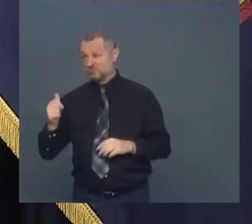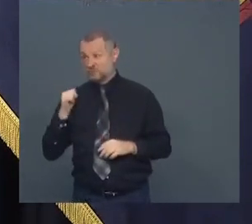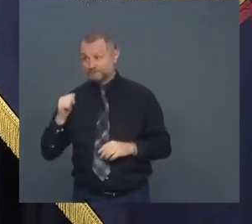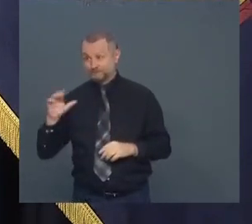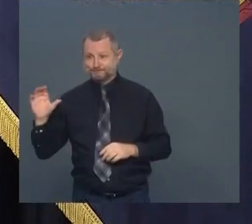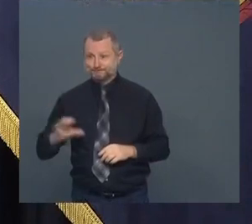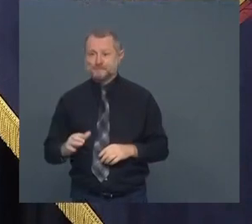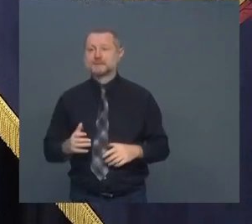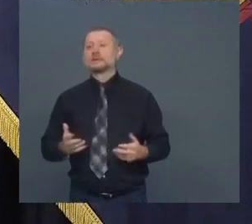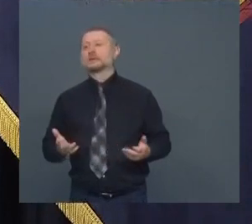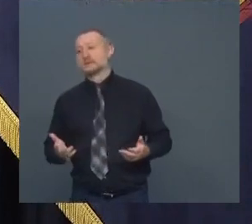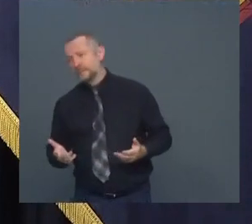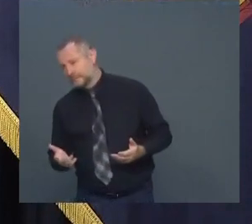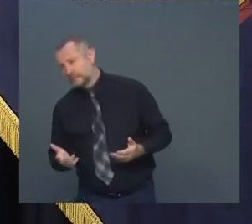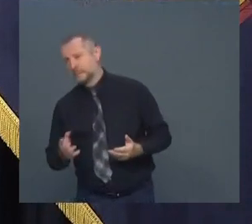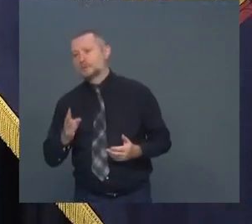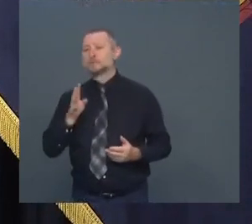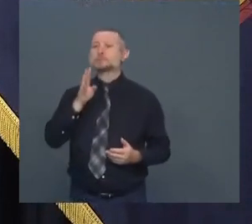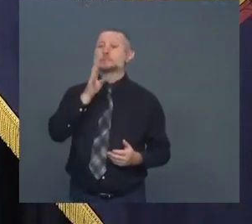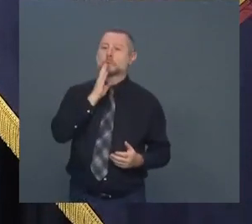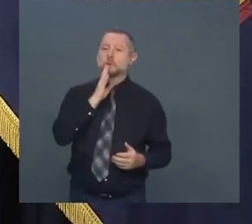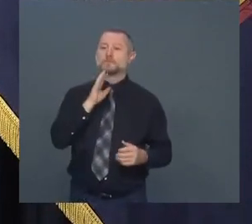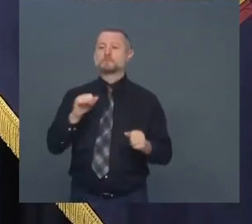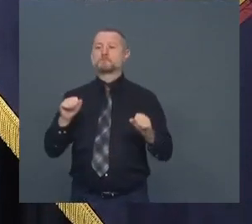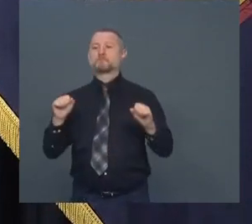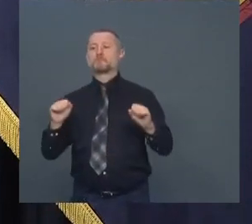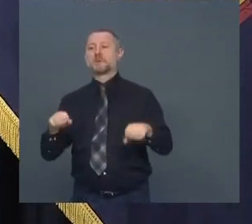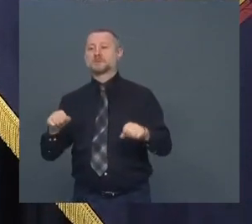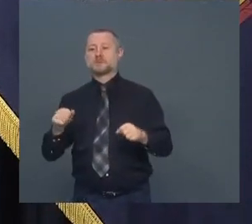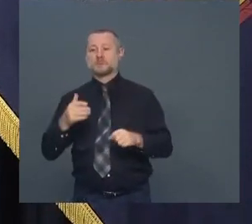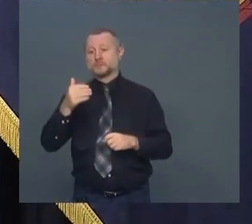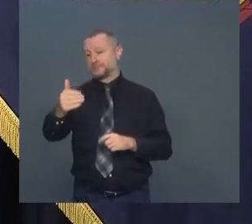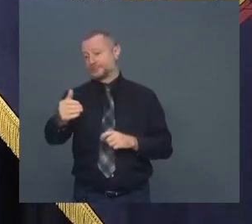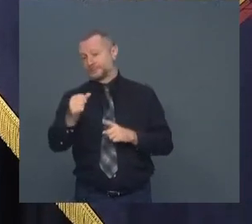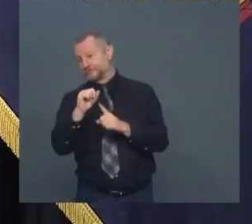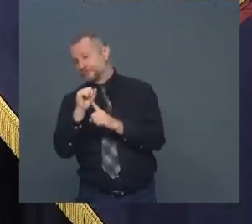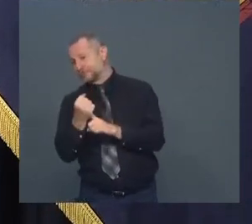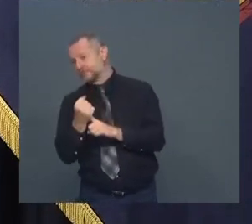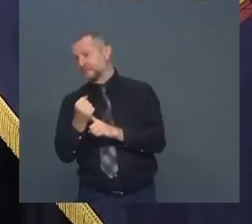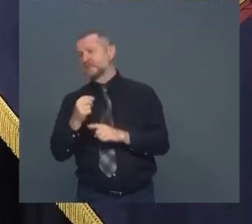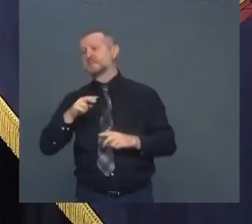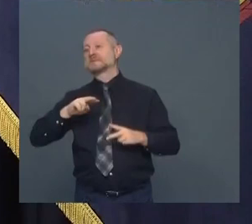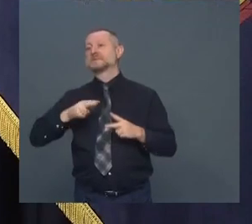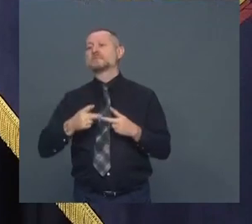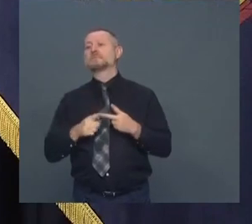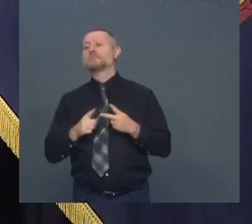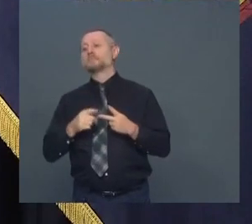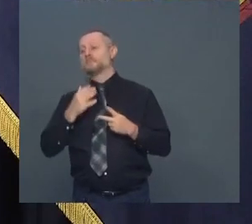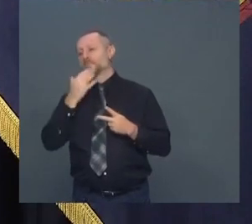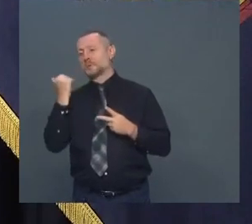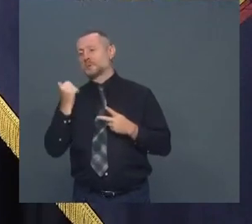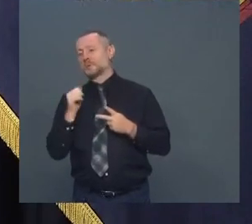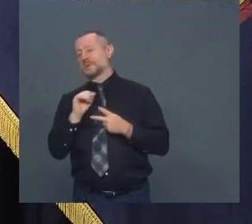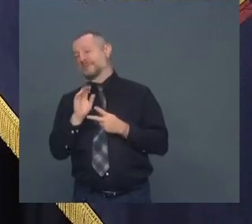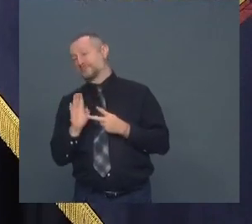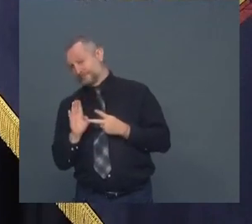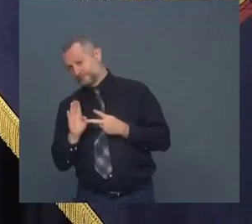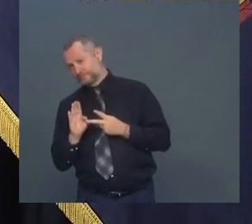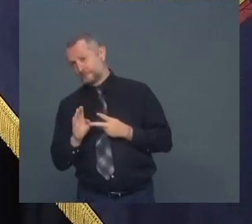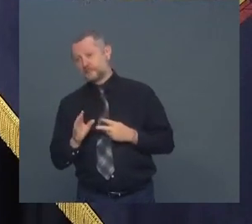hypothetically about second best option. Okay, the federal government